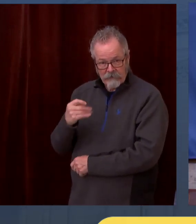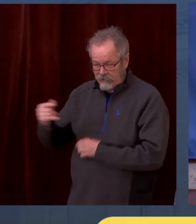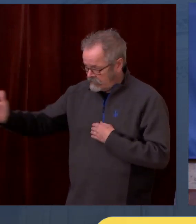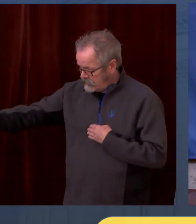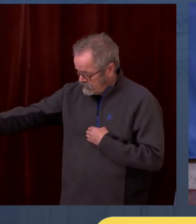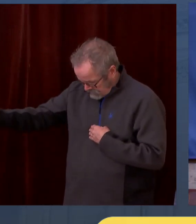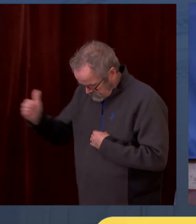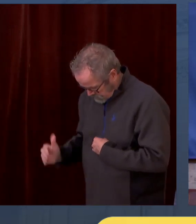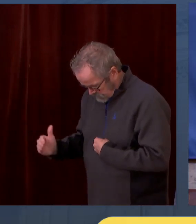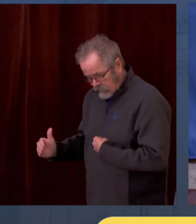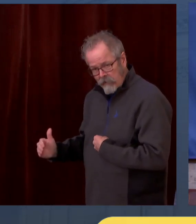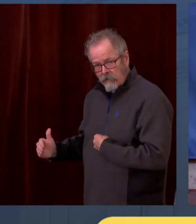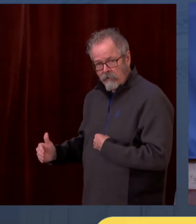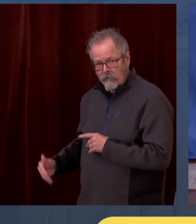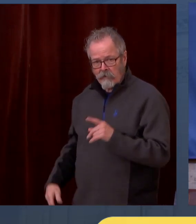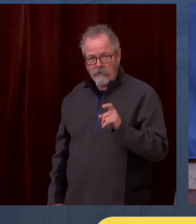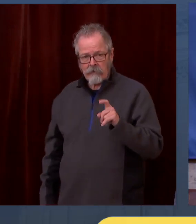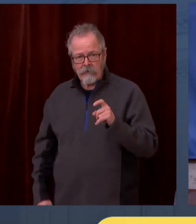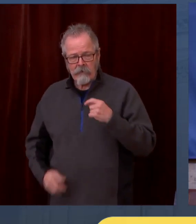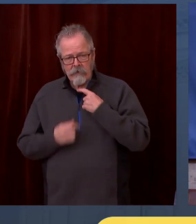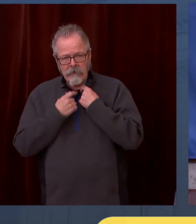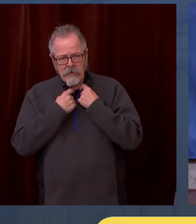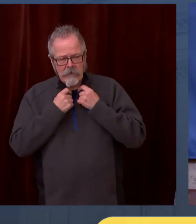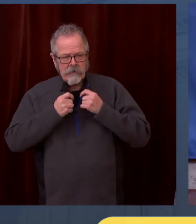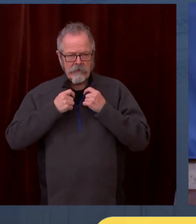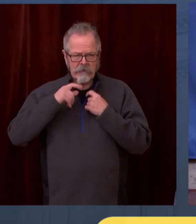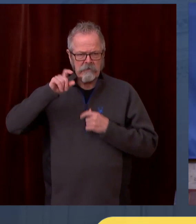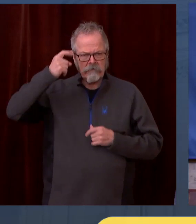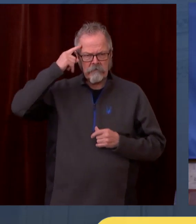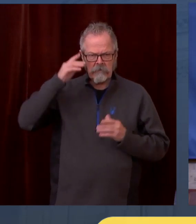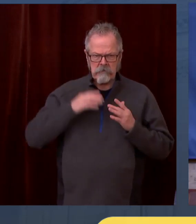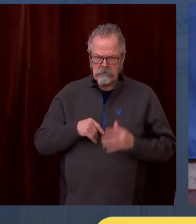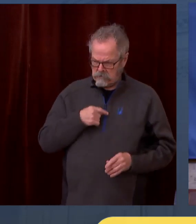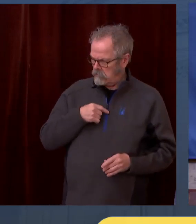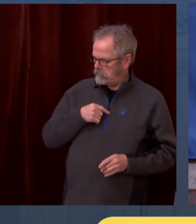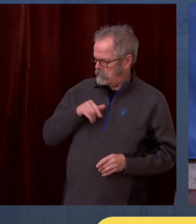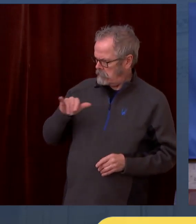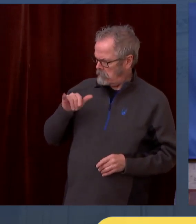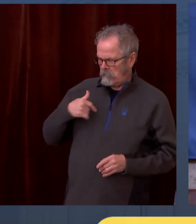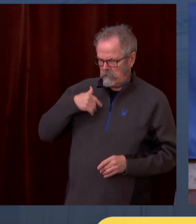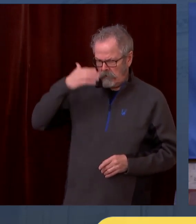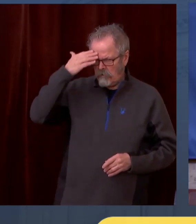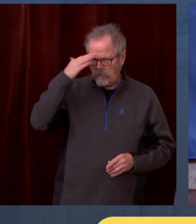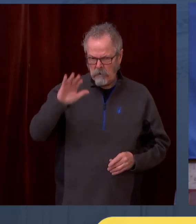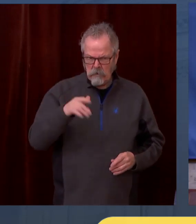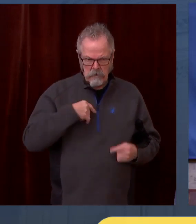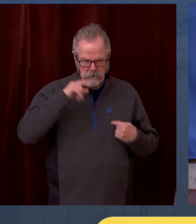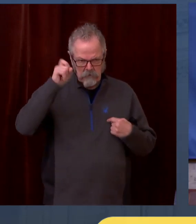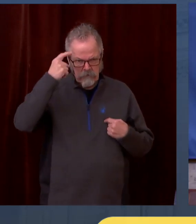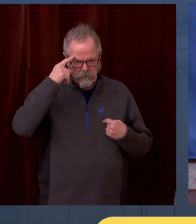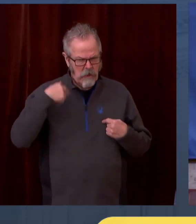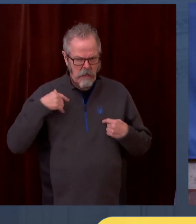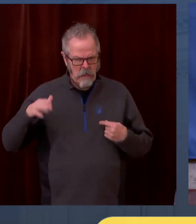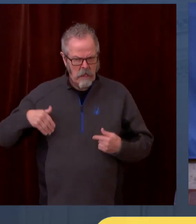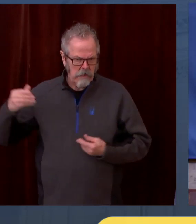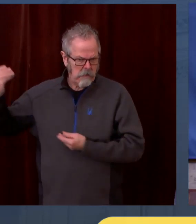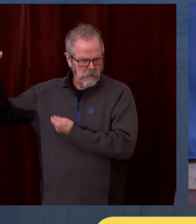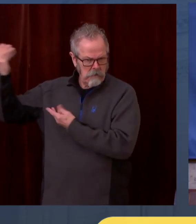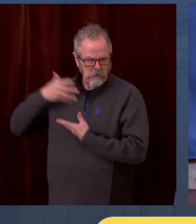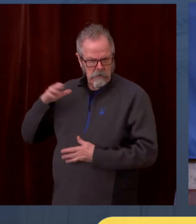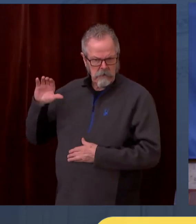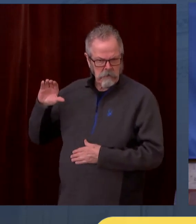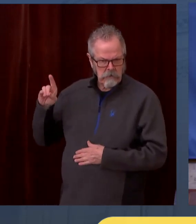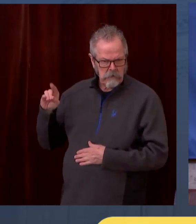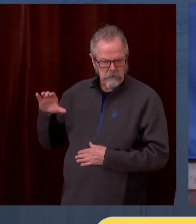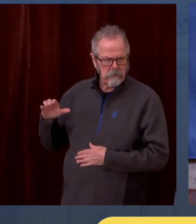moment, we have not made a decision to change. We're working to get our schools reopened, and we're making good progress on that. I want to keep